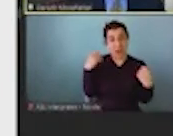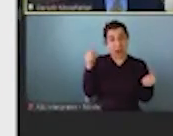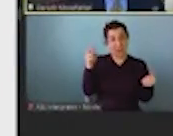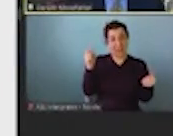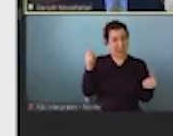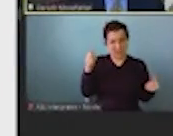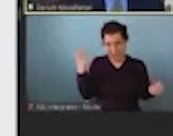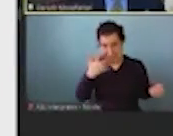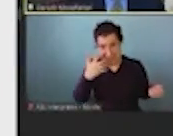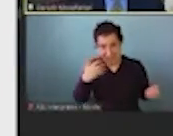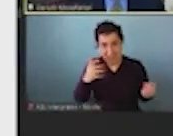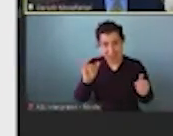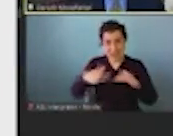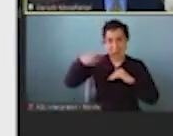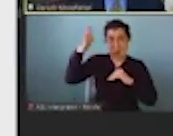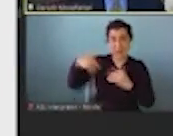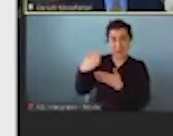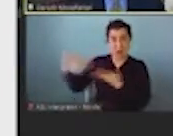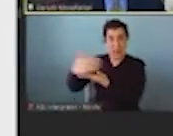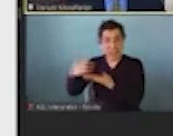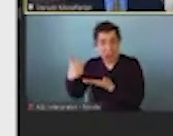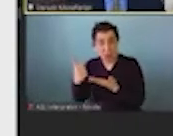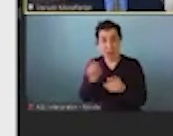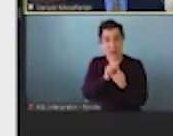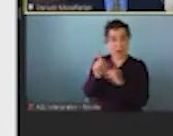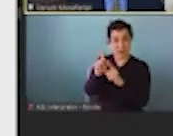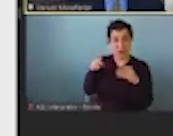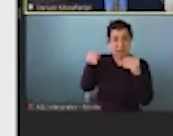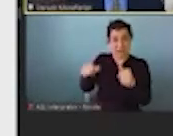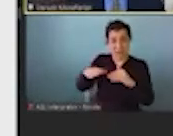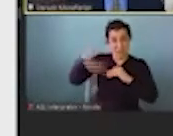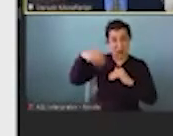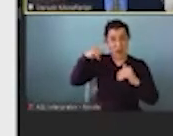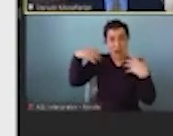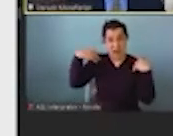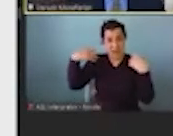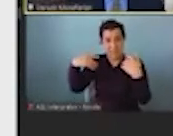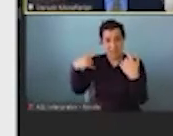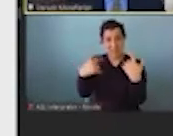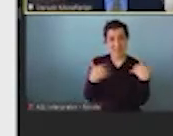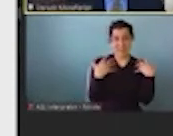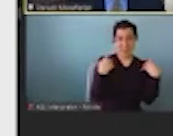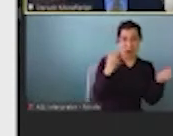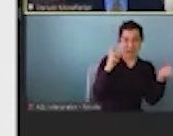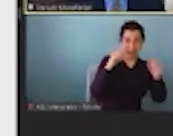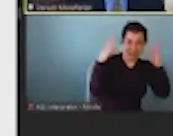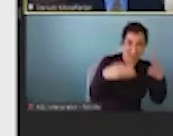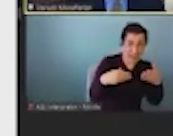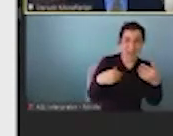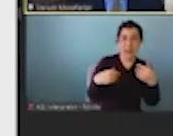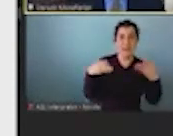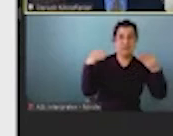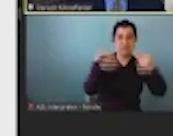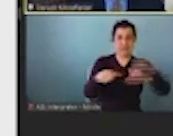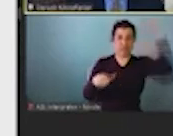than some family incomes. And it's certainly more than family spent on housing or food or many other essential needs. And